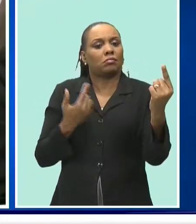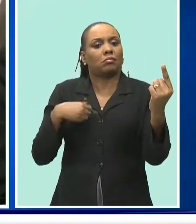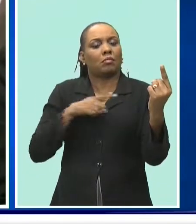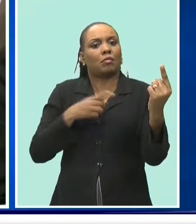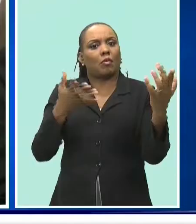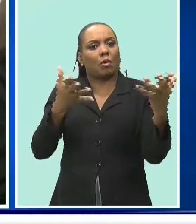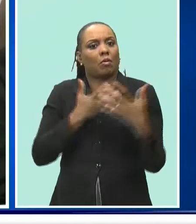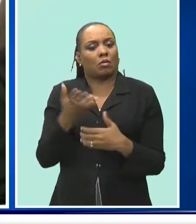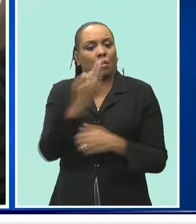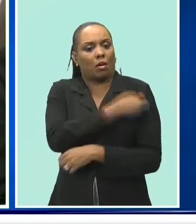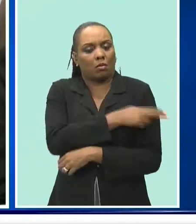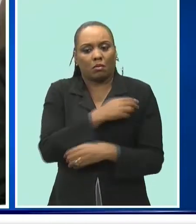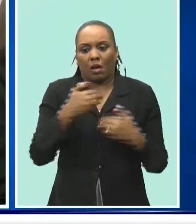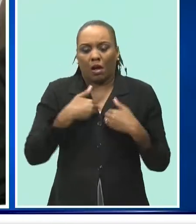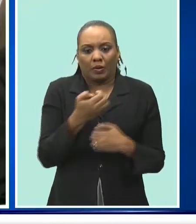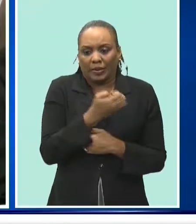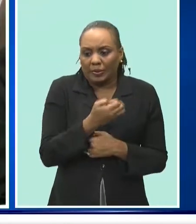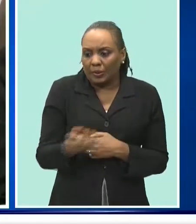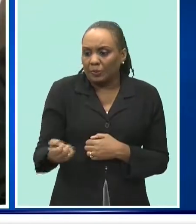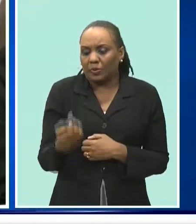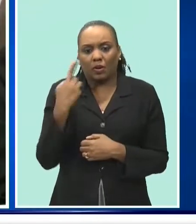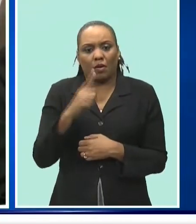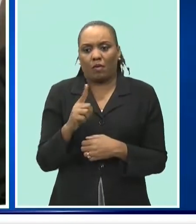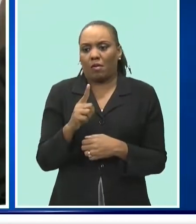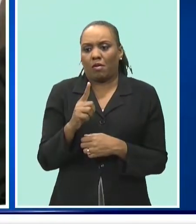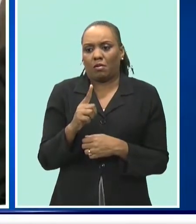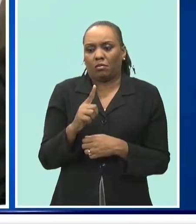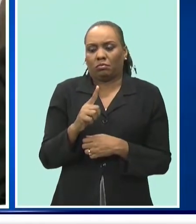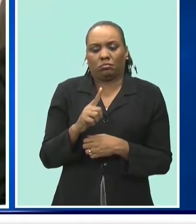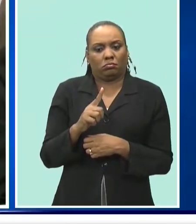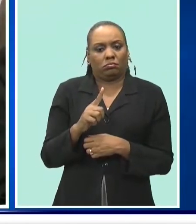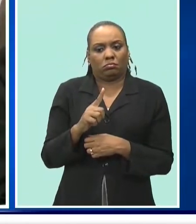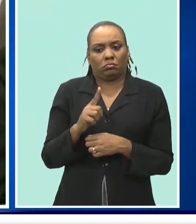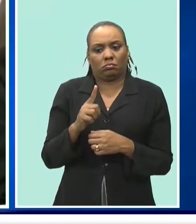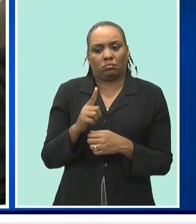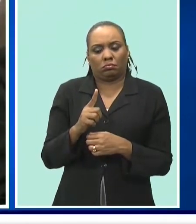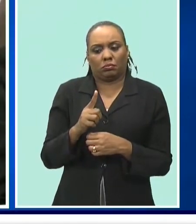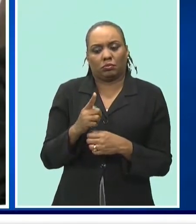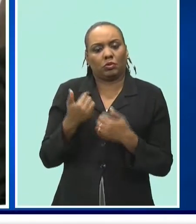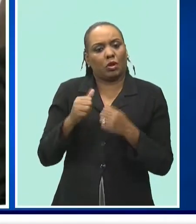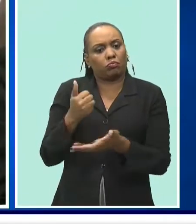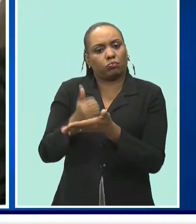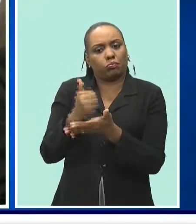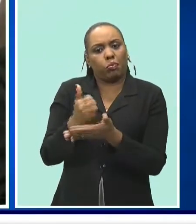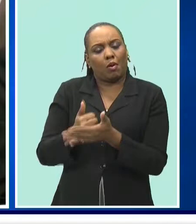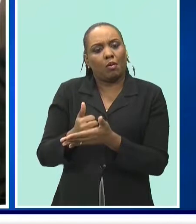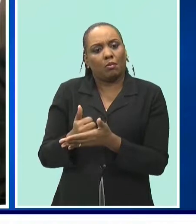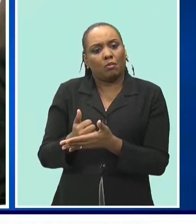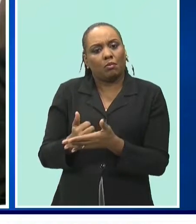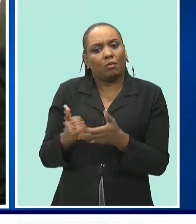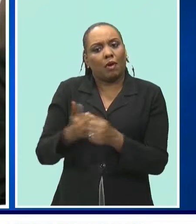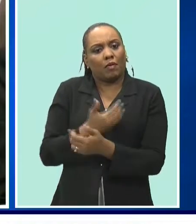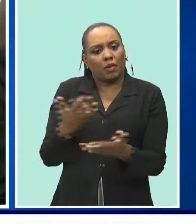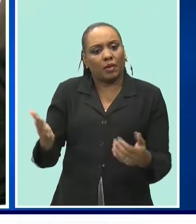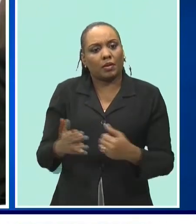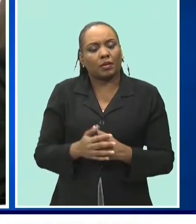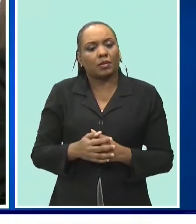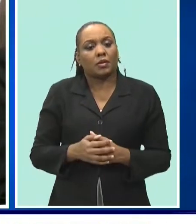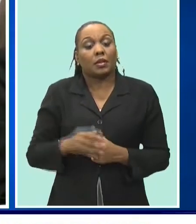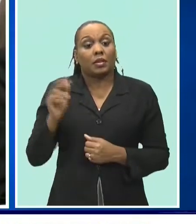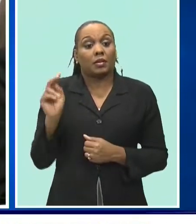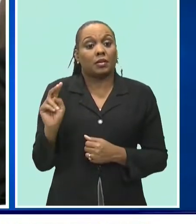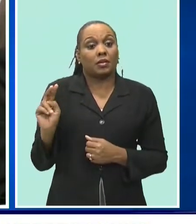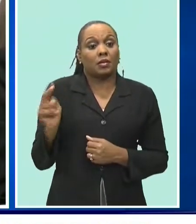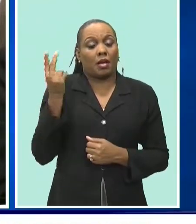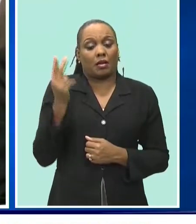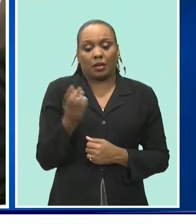the horse hospital is i would say 80 percent of the way the second piece of equipment that